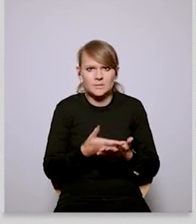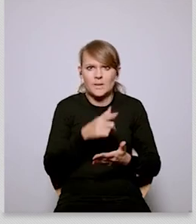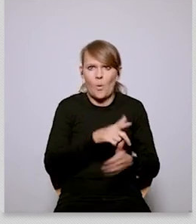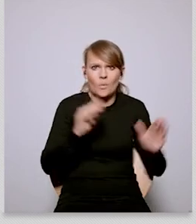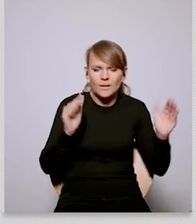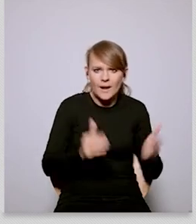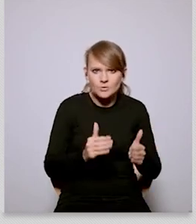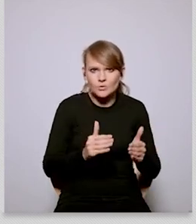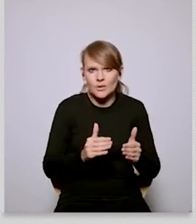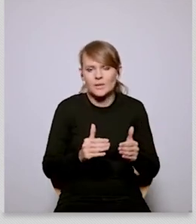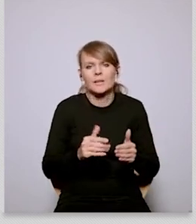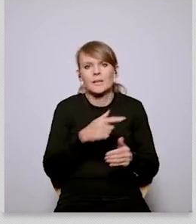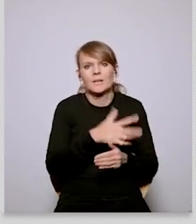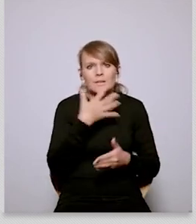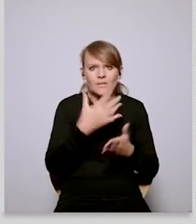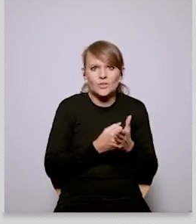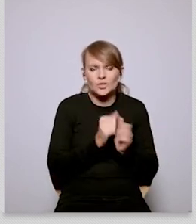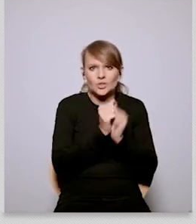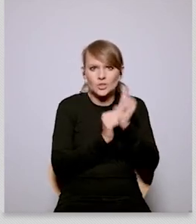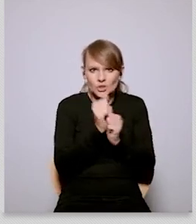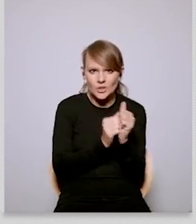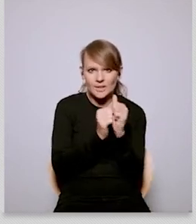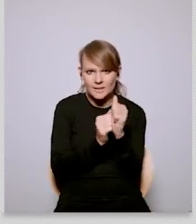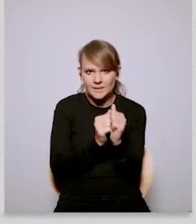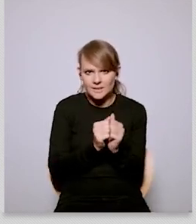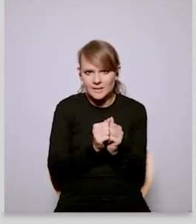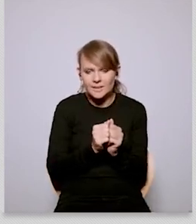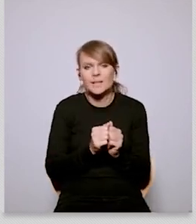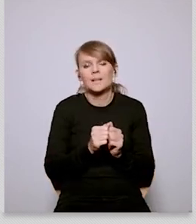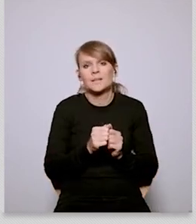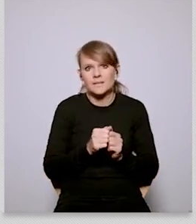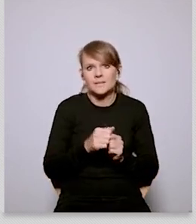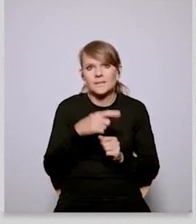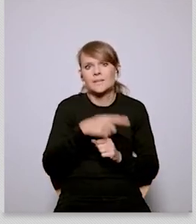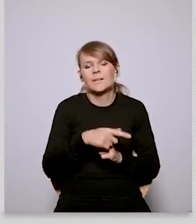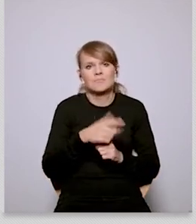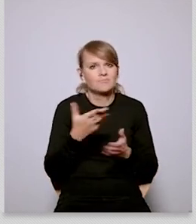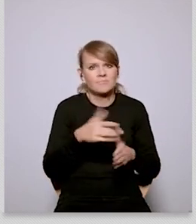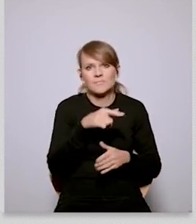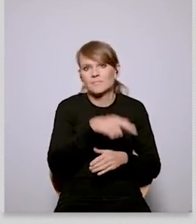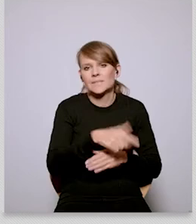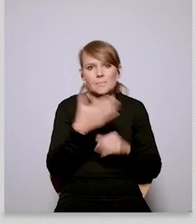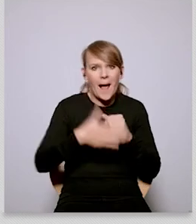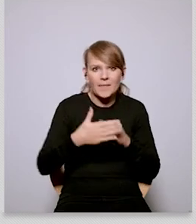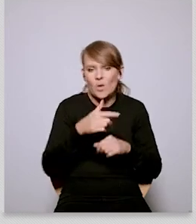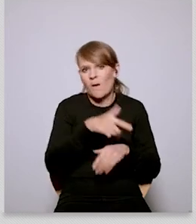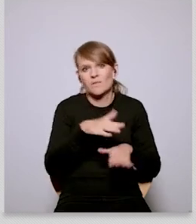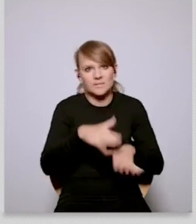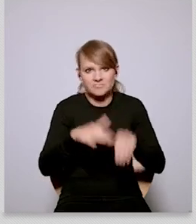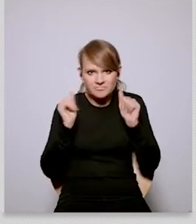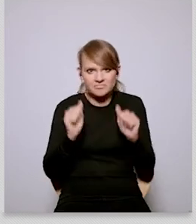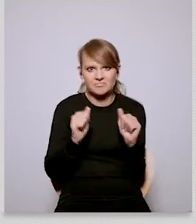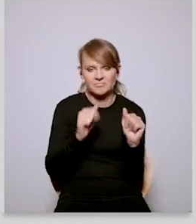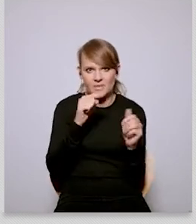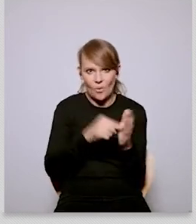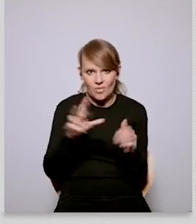debating those issues with colleagues across europe it seems that each country really has a an issue or a